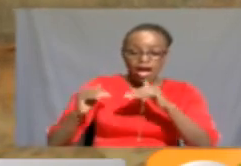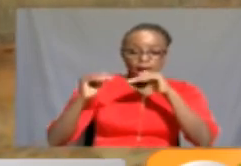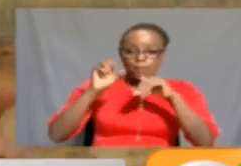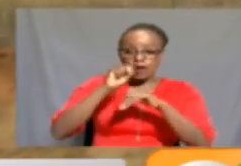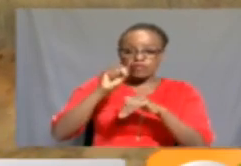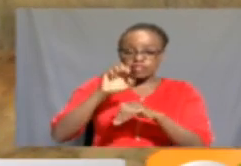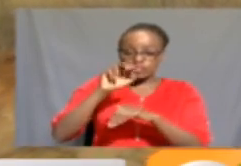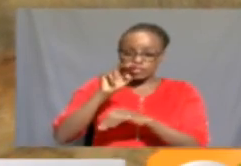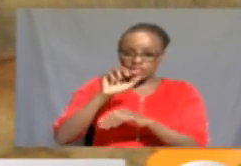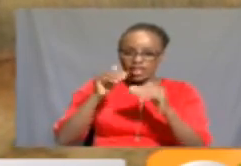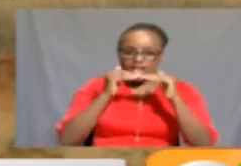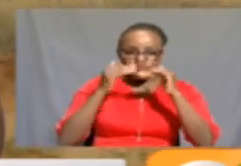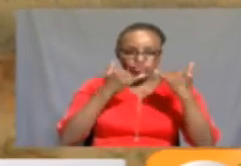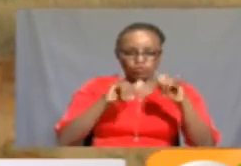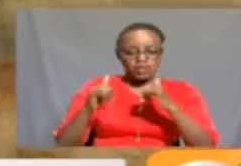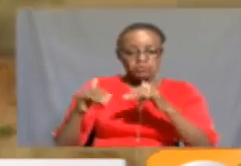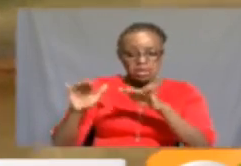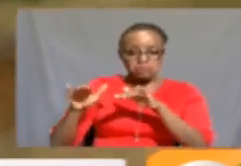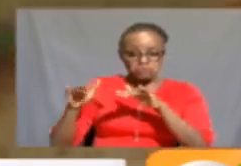Well, why don't I try?